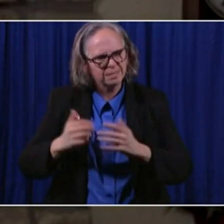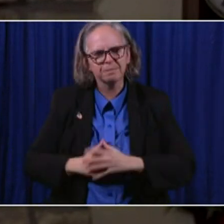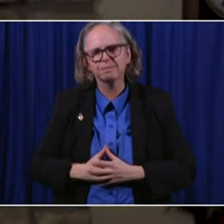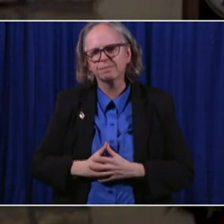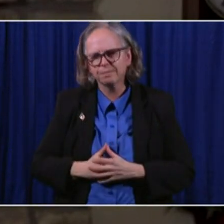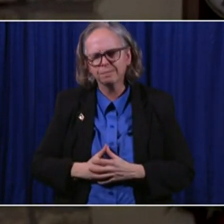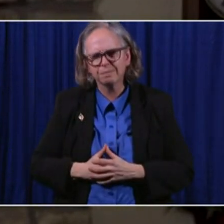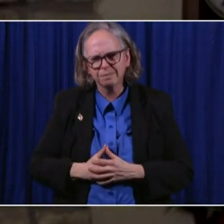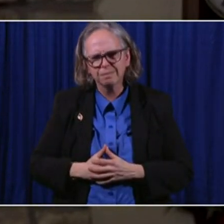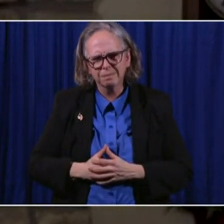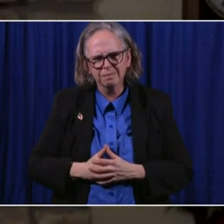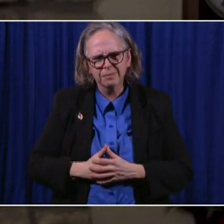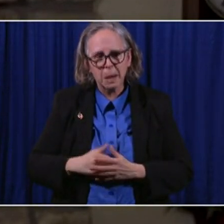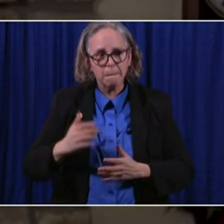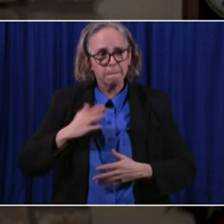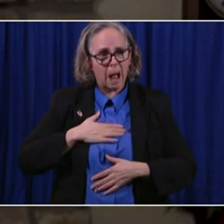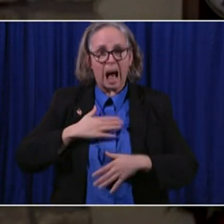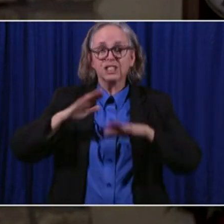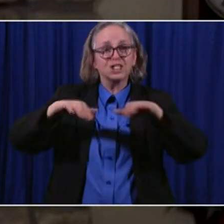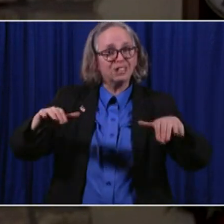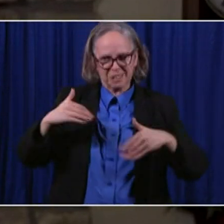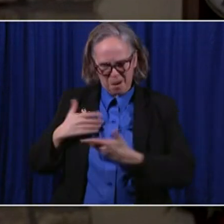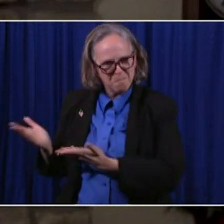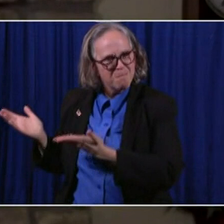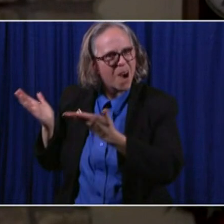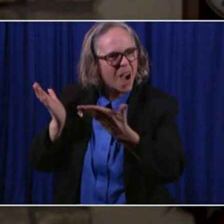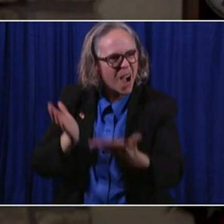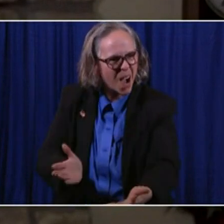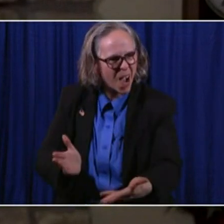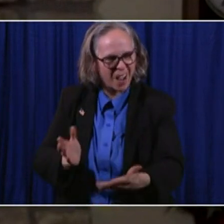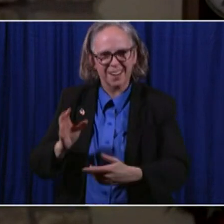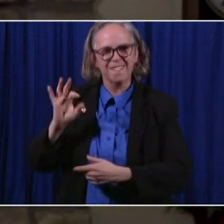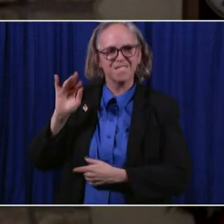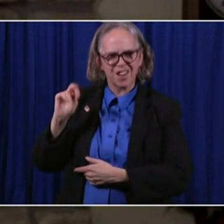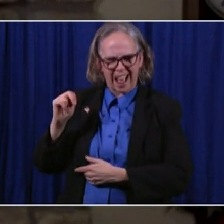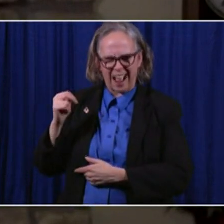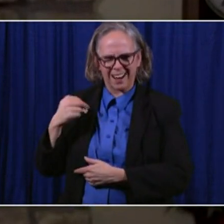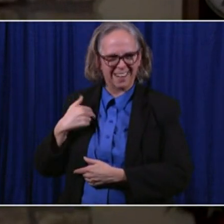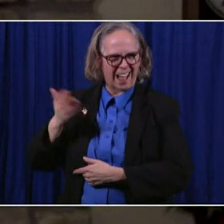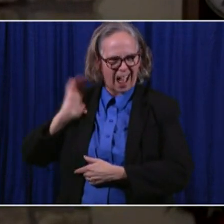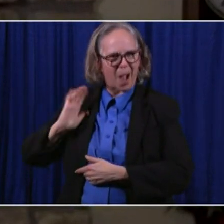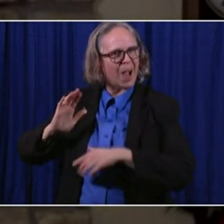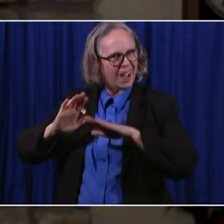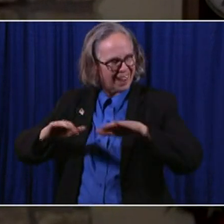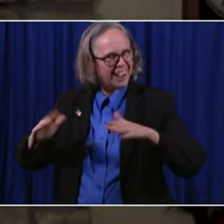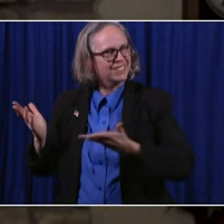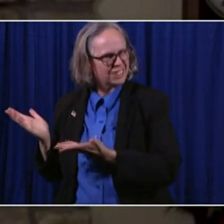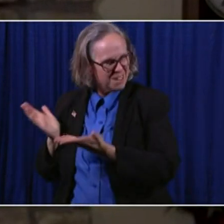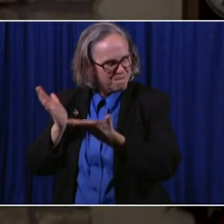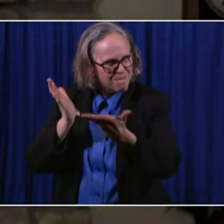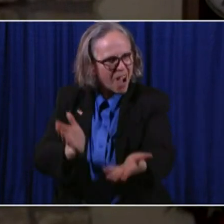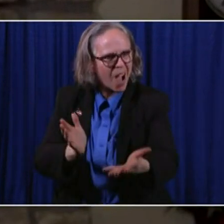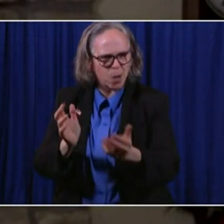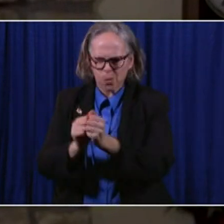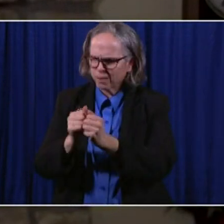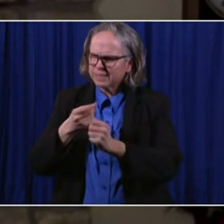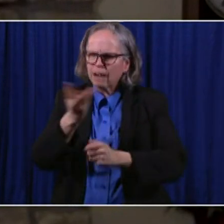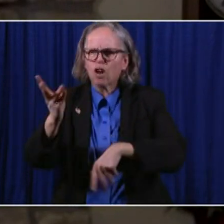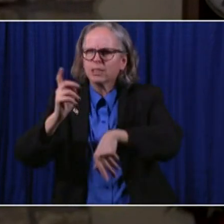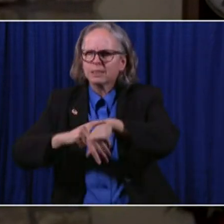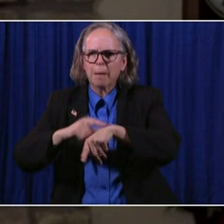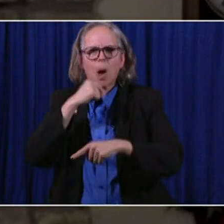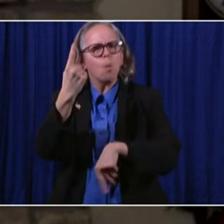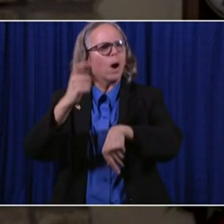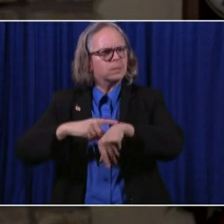I brought my children, granted my children to see it on more than one occasion every four